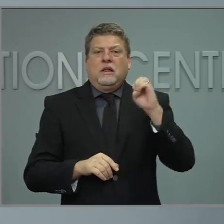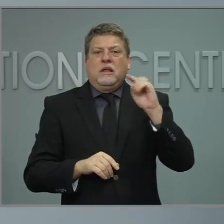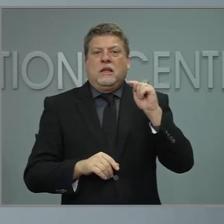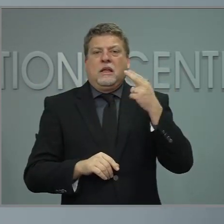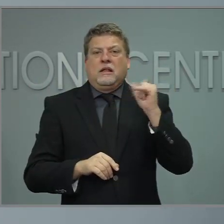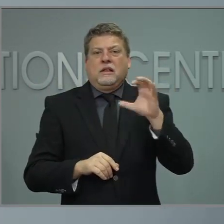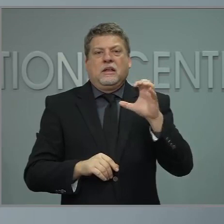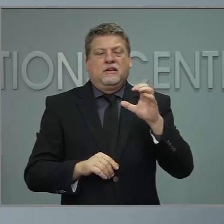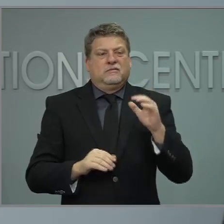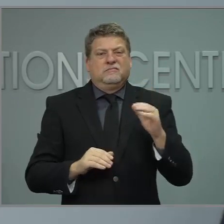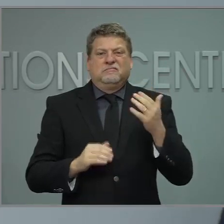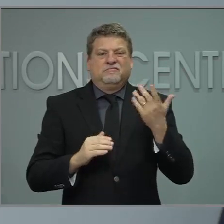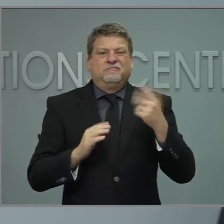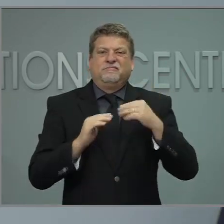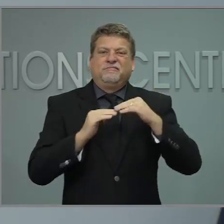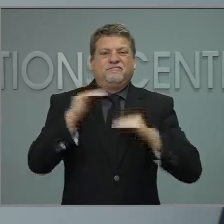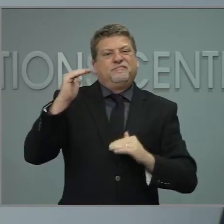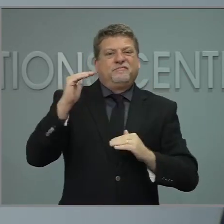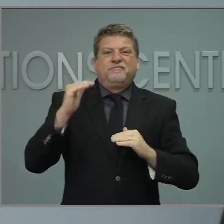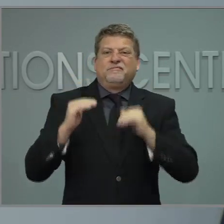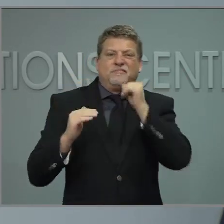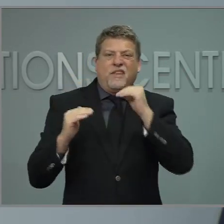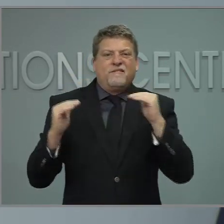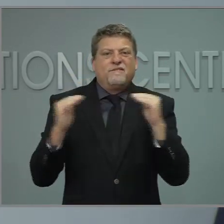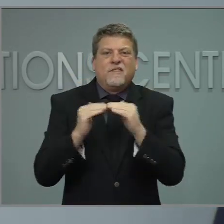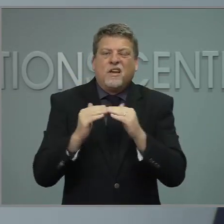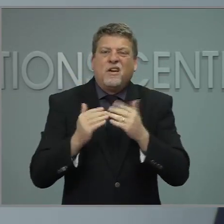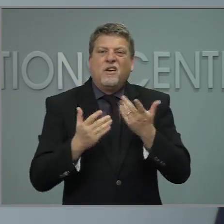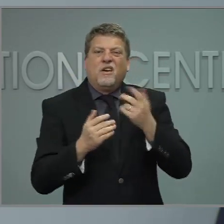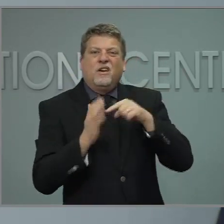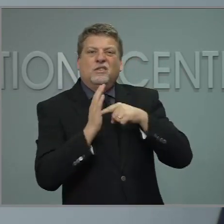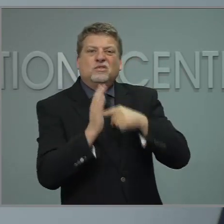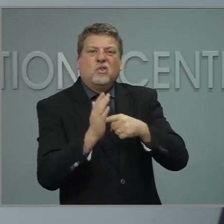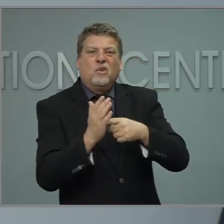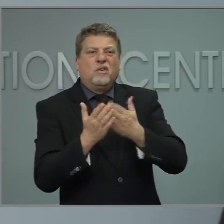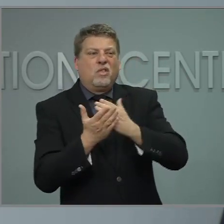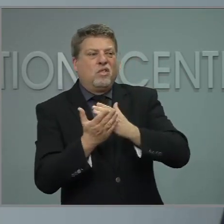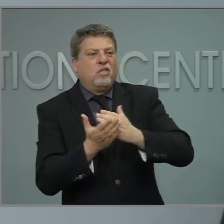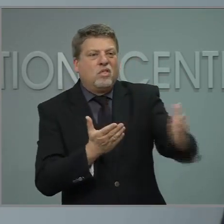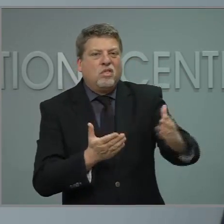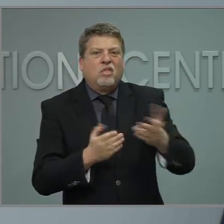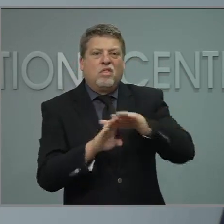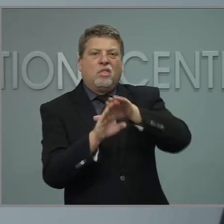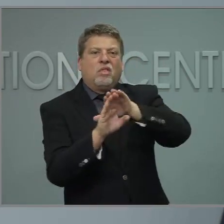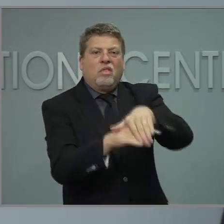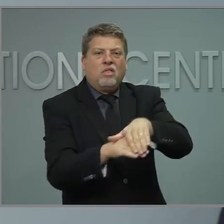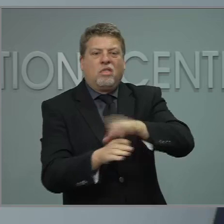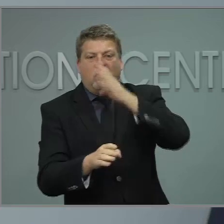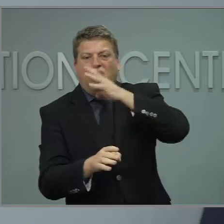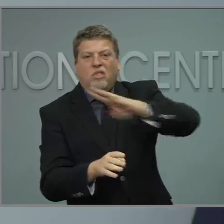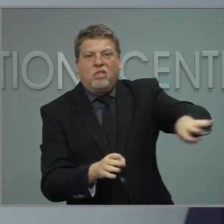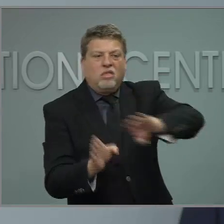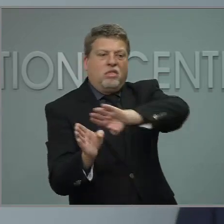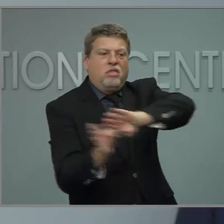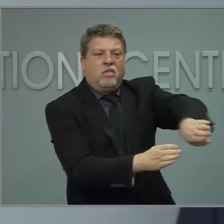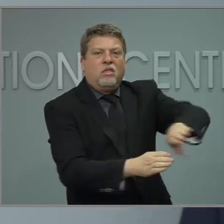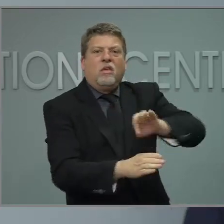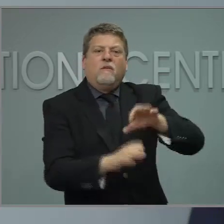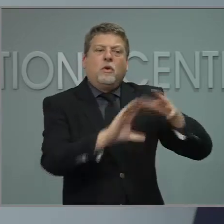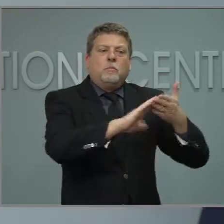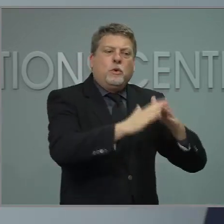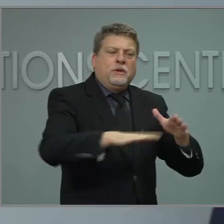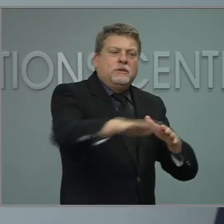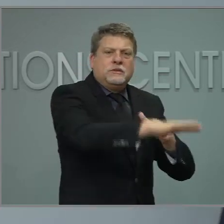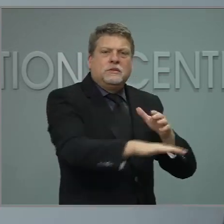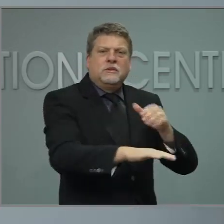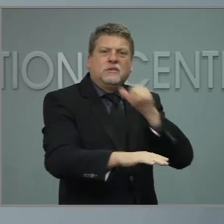of exploitation, disinvestment, disenfranchisement, and marginalization of BIPOC communities. Health inequities